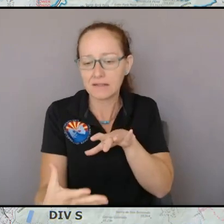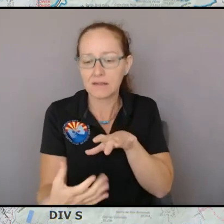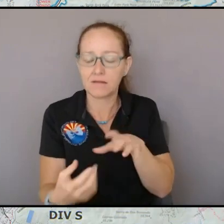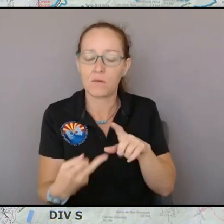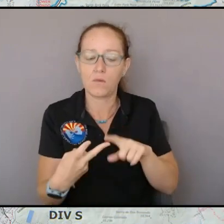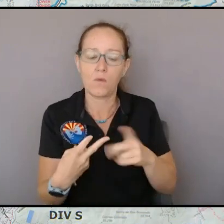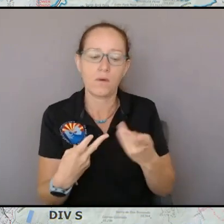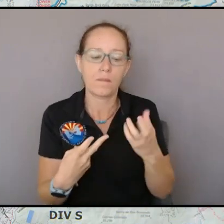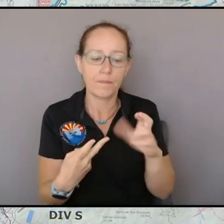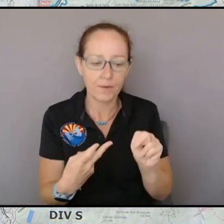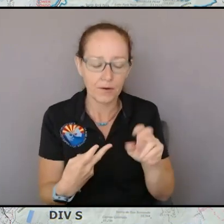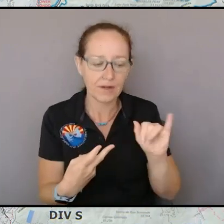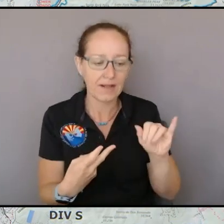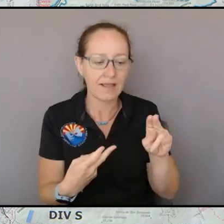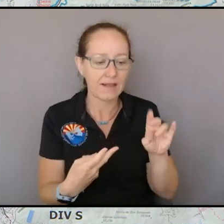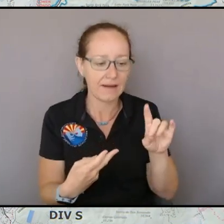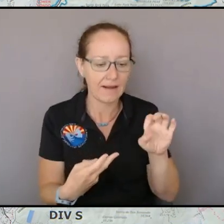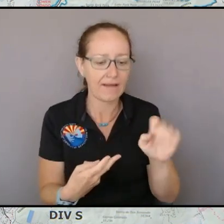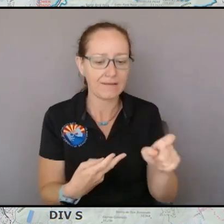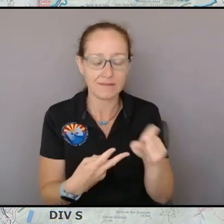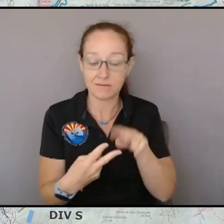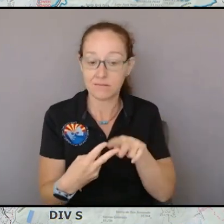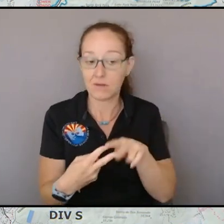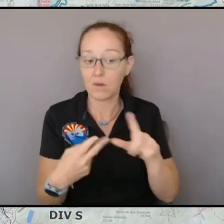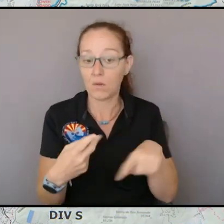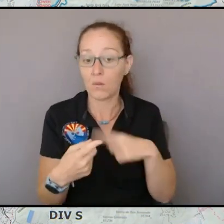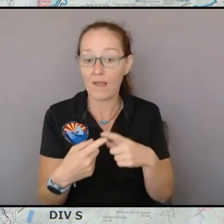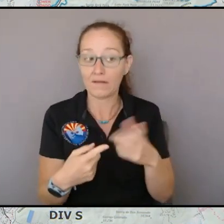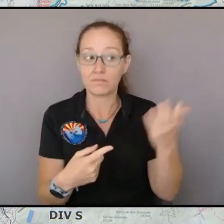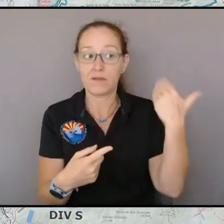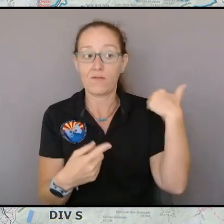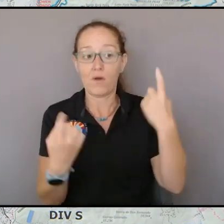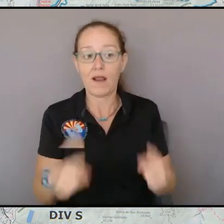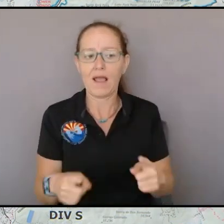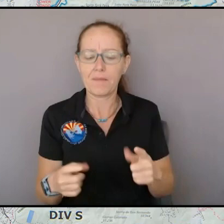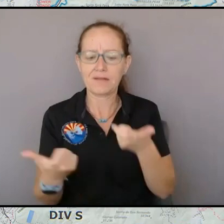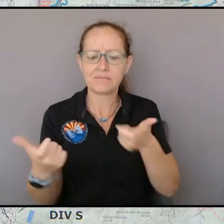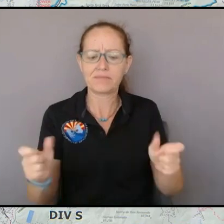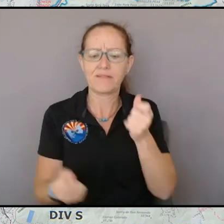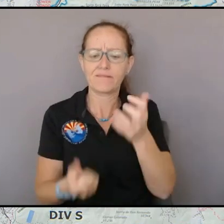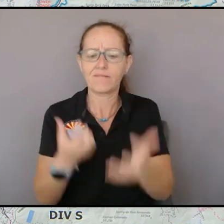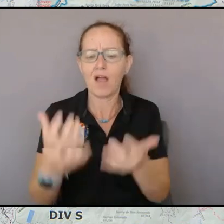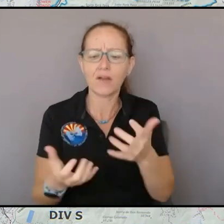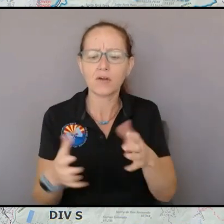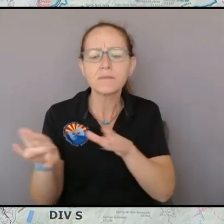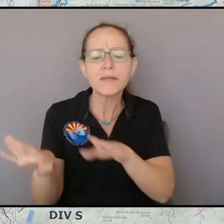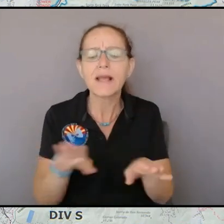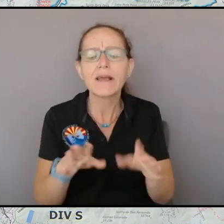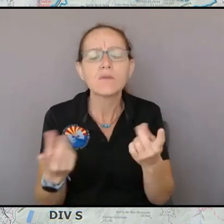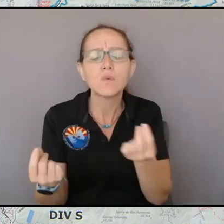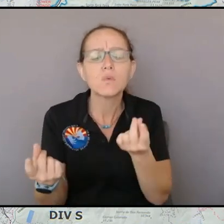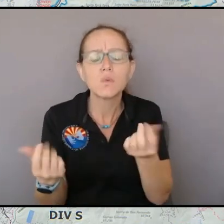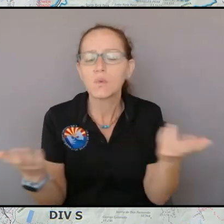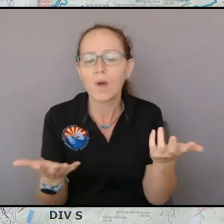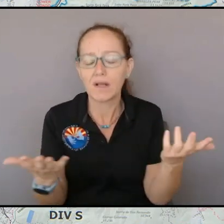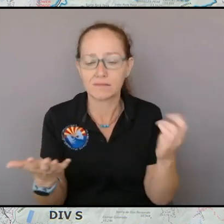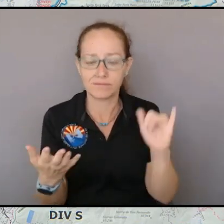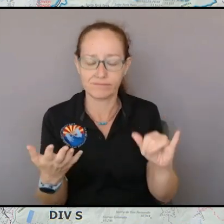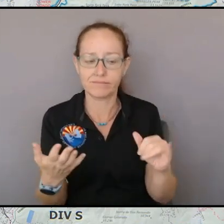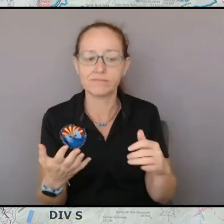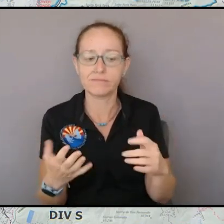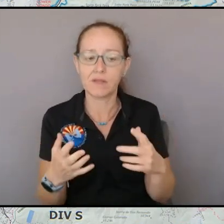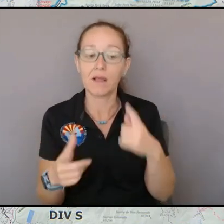in those conditions and then finally we red team our plan so we have this plan and we put it all together